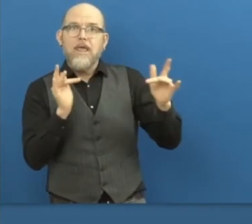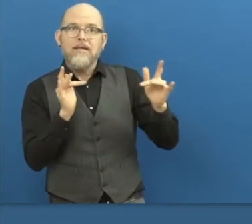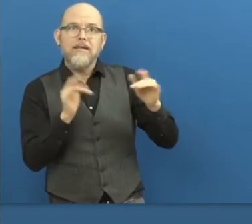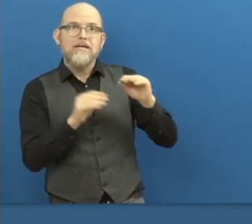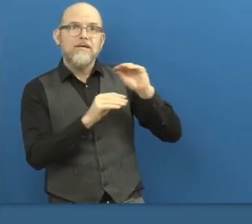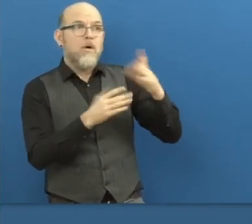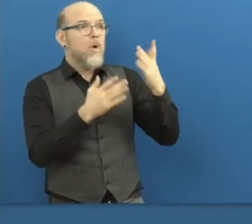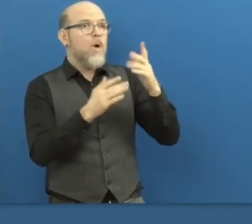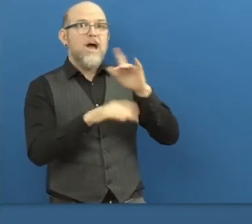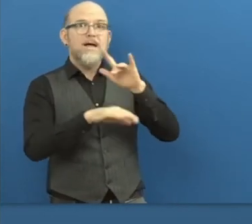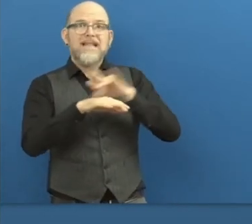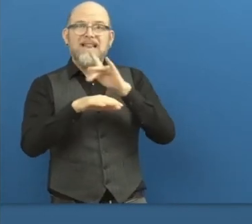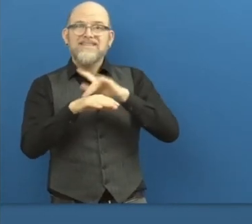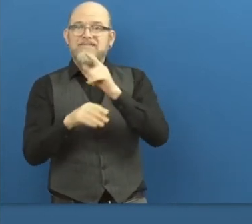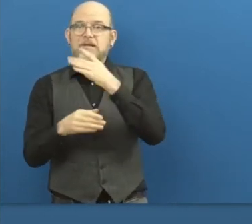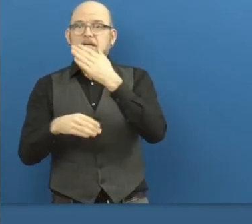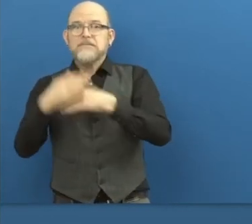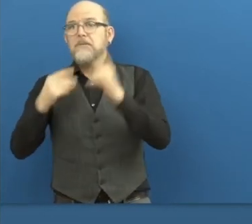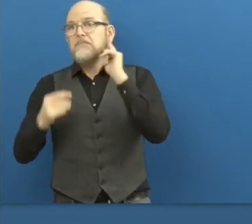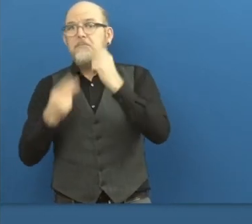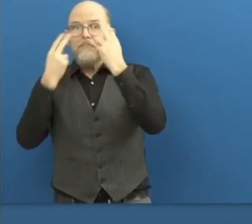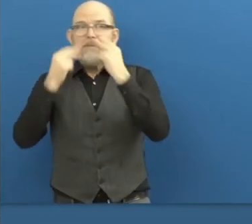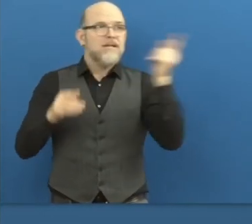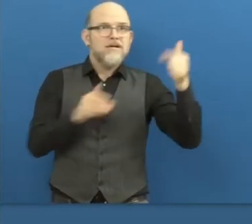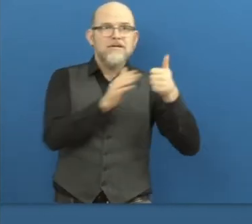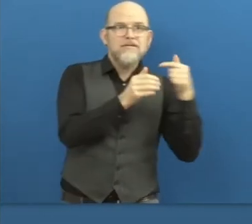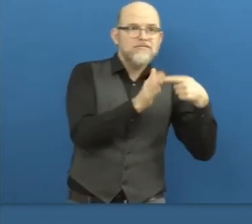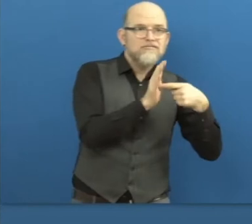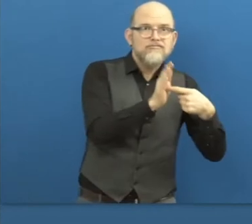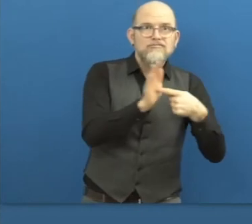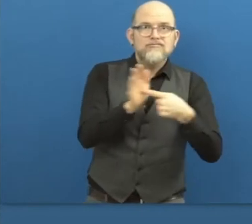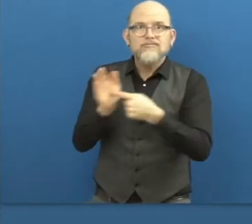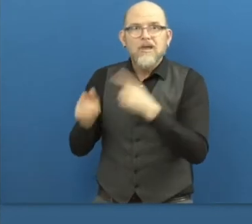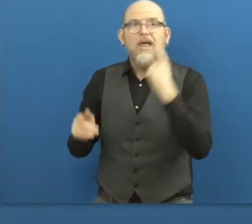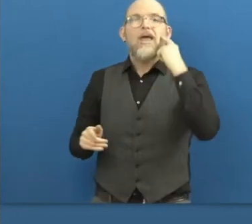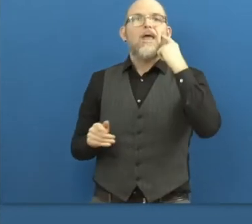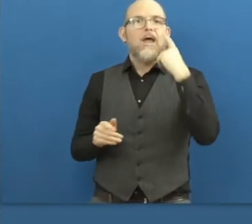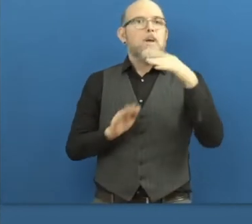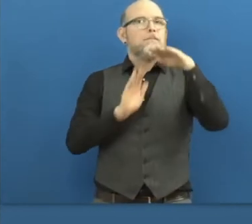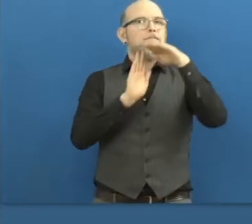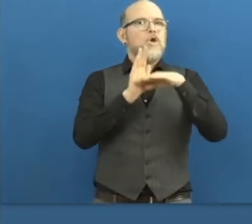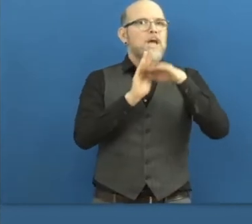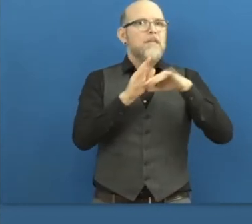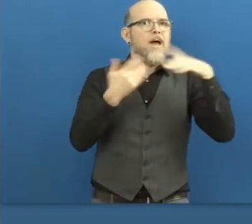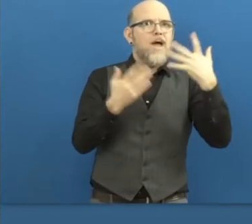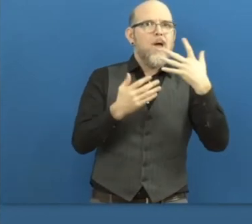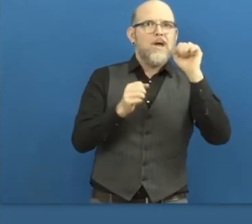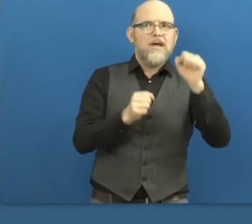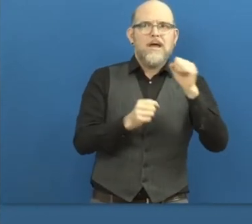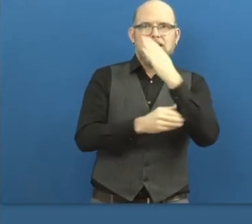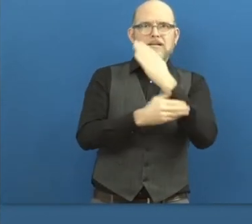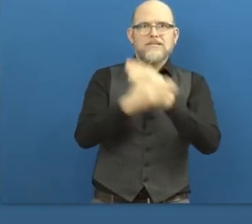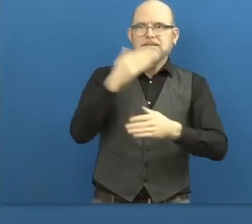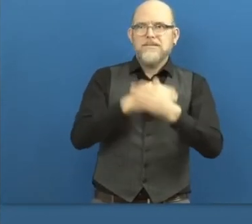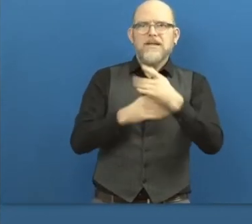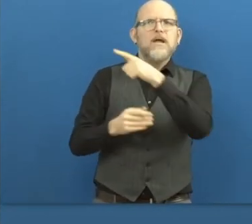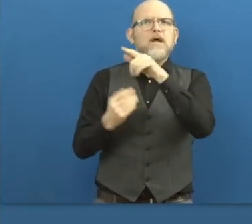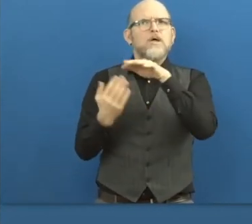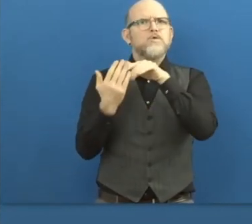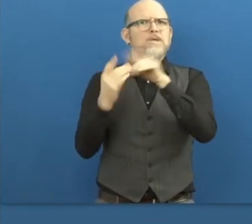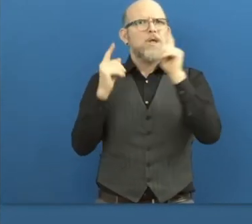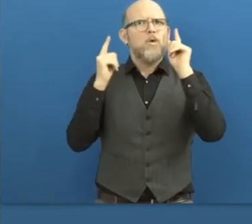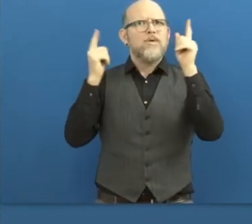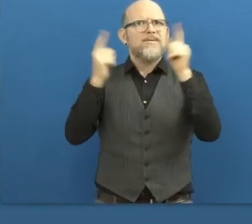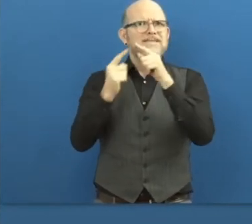Other solutions are we have recruiting programs. So we connect students with disabilities with companies in a matching program